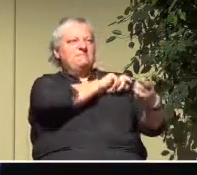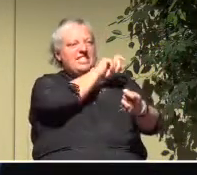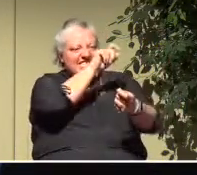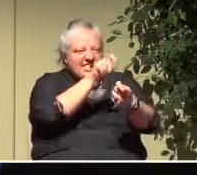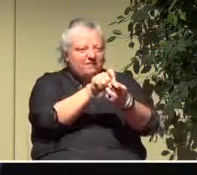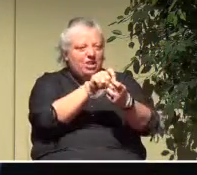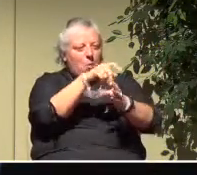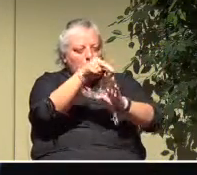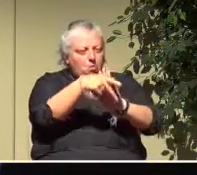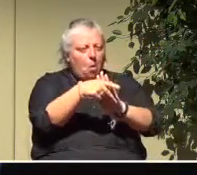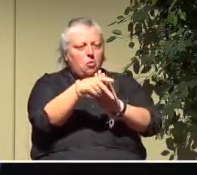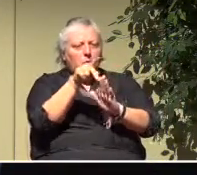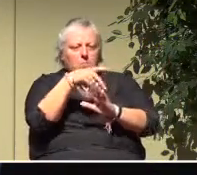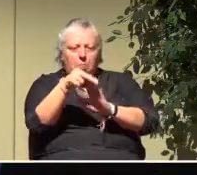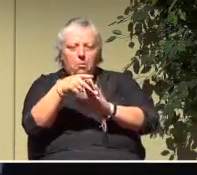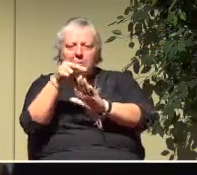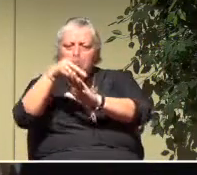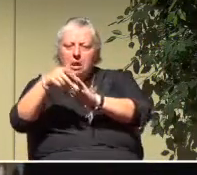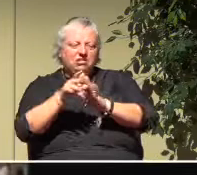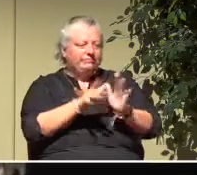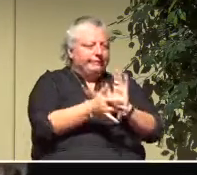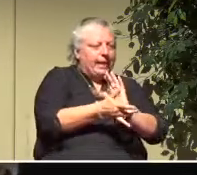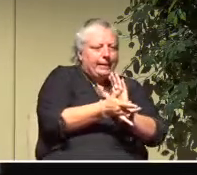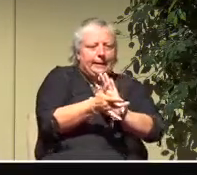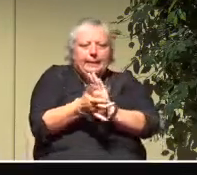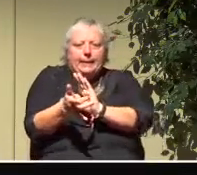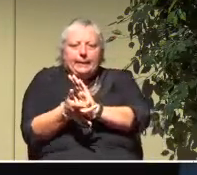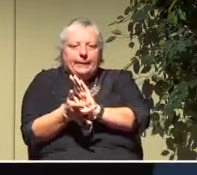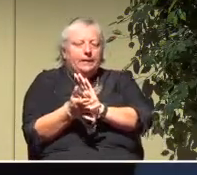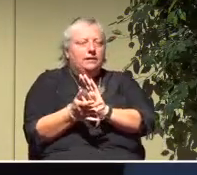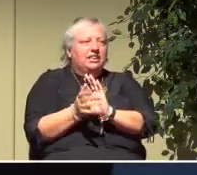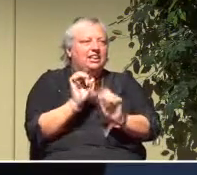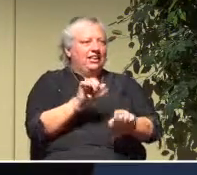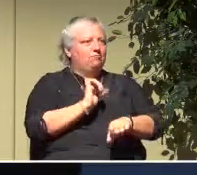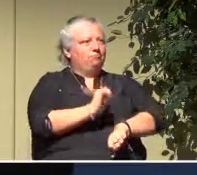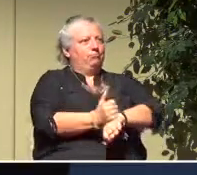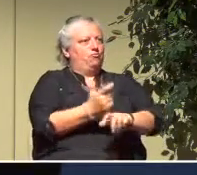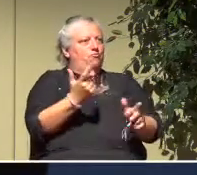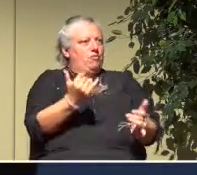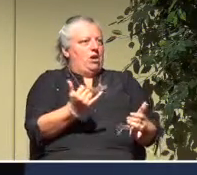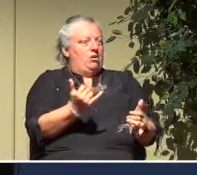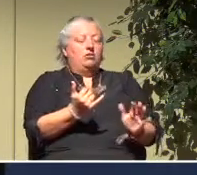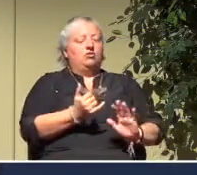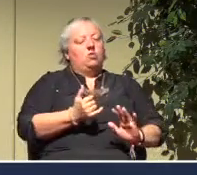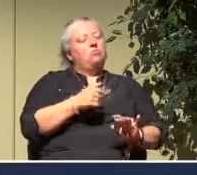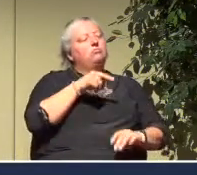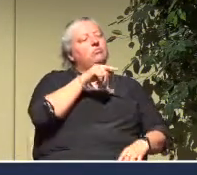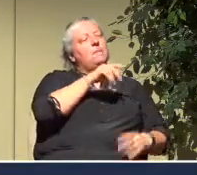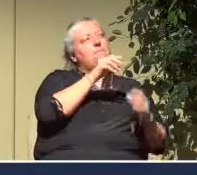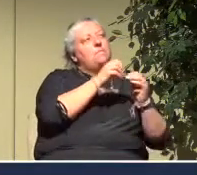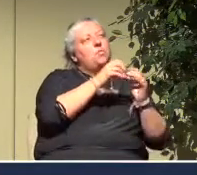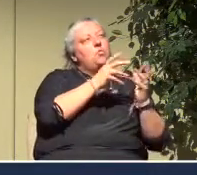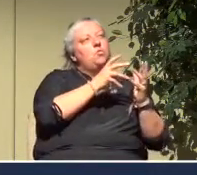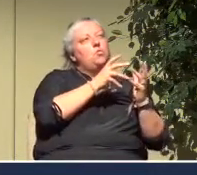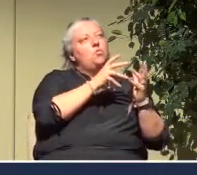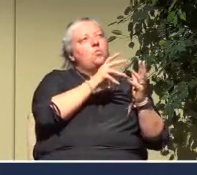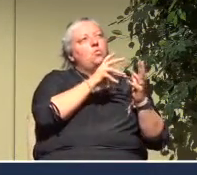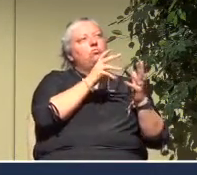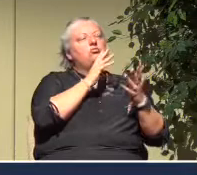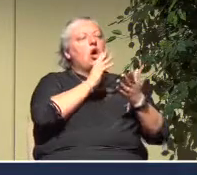programs or techniques, things that you could just implement right away, but much more about our church culture,